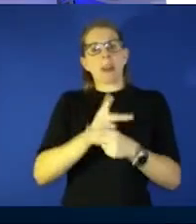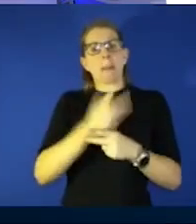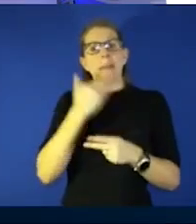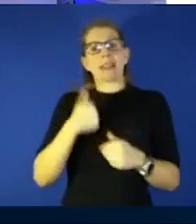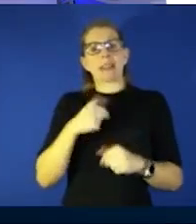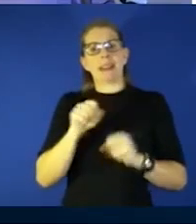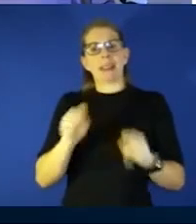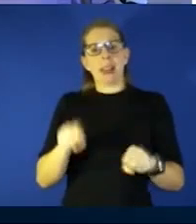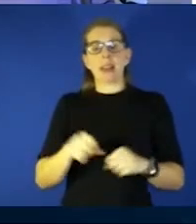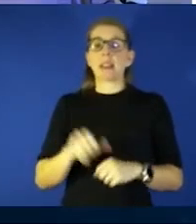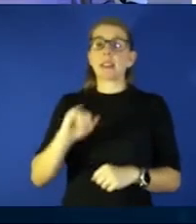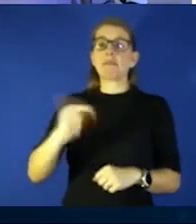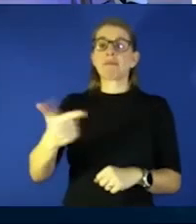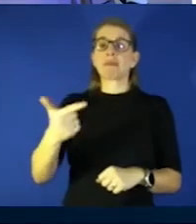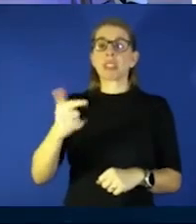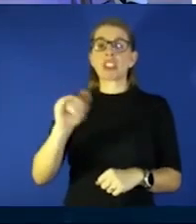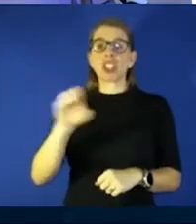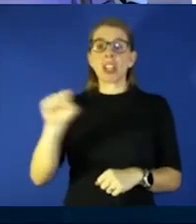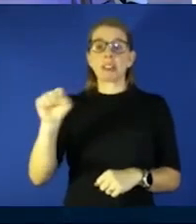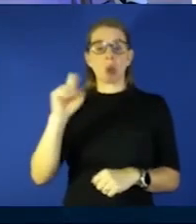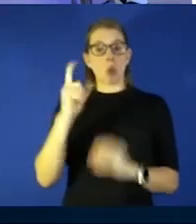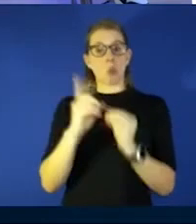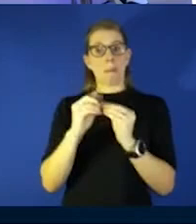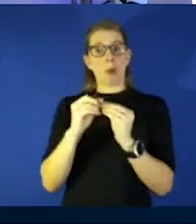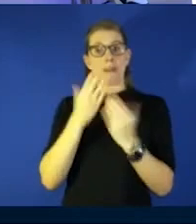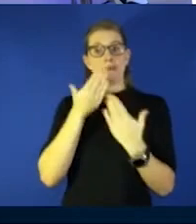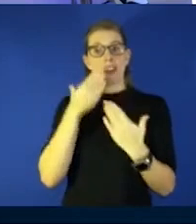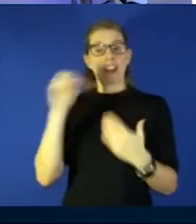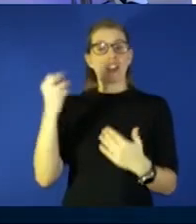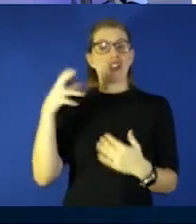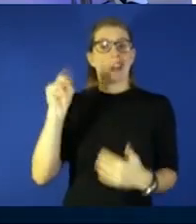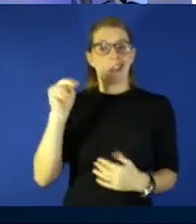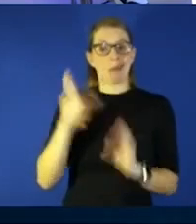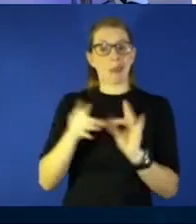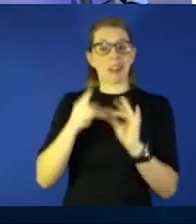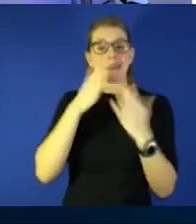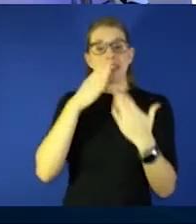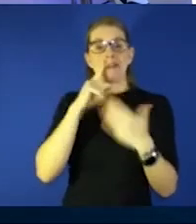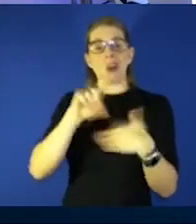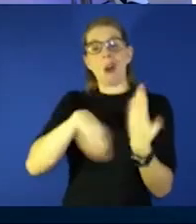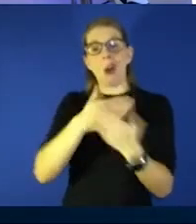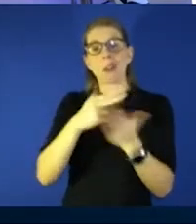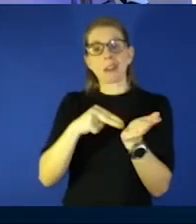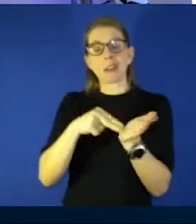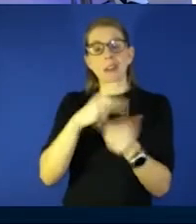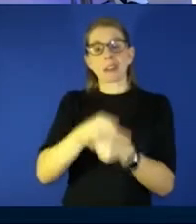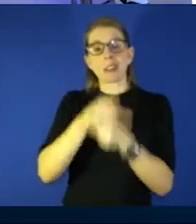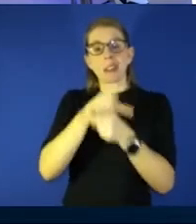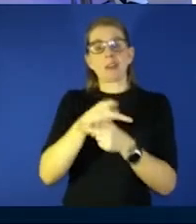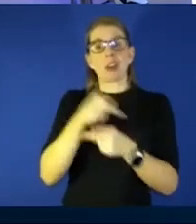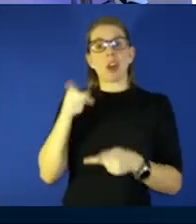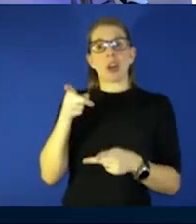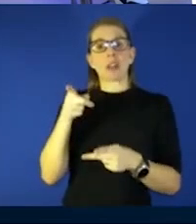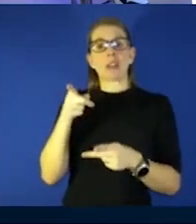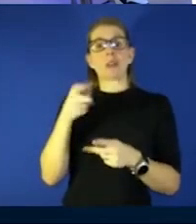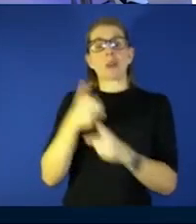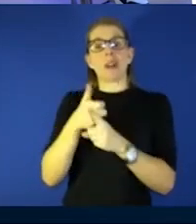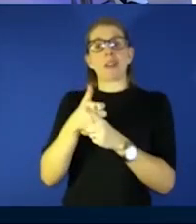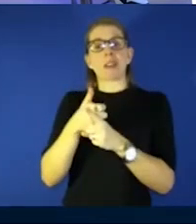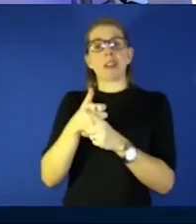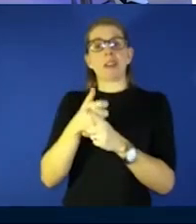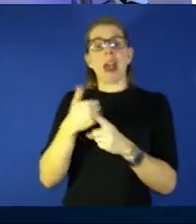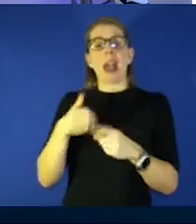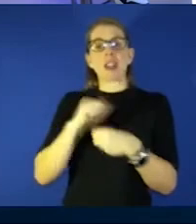just yeah okay and just one more thank you sharon just mentioned thank you for all the nurses that took care of care of her in the hospital when she had coveted pneumonia